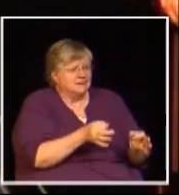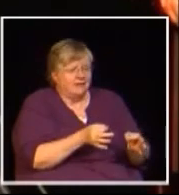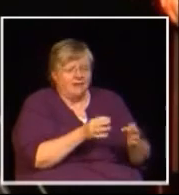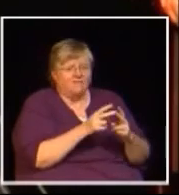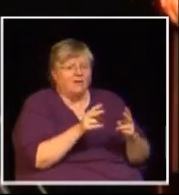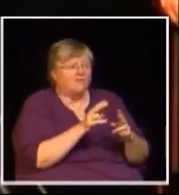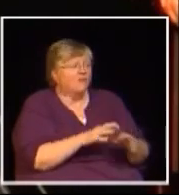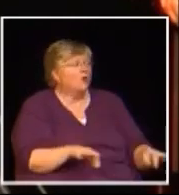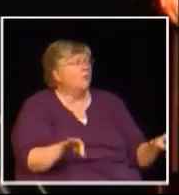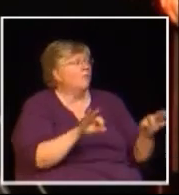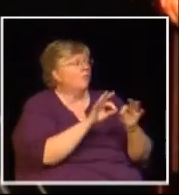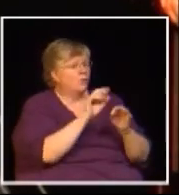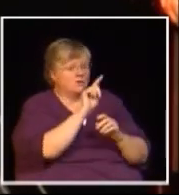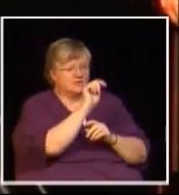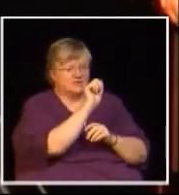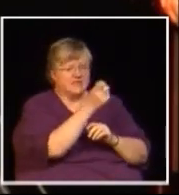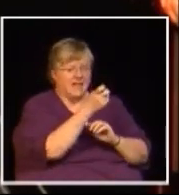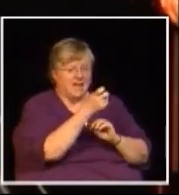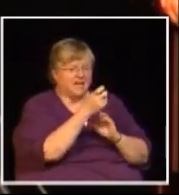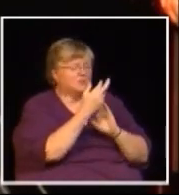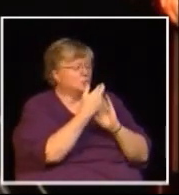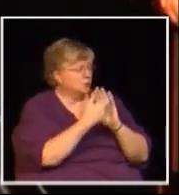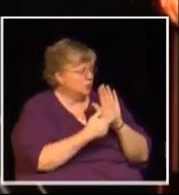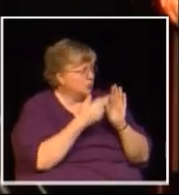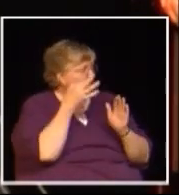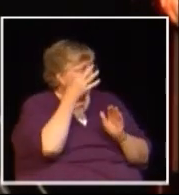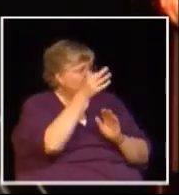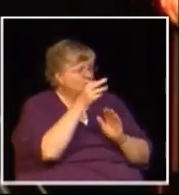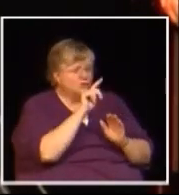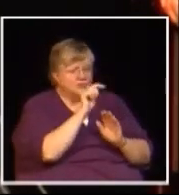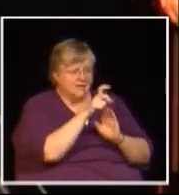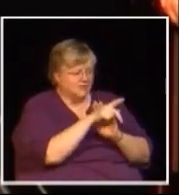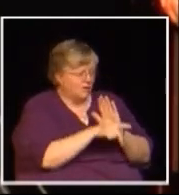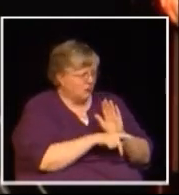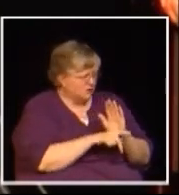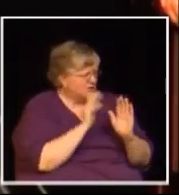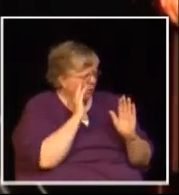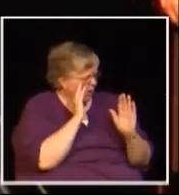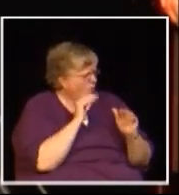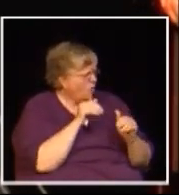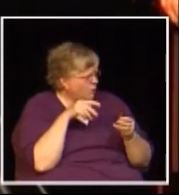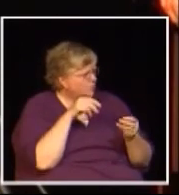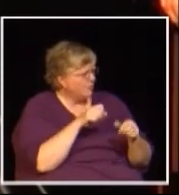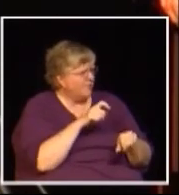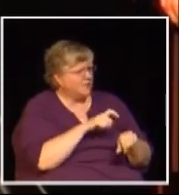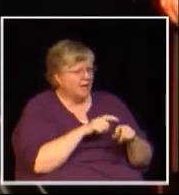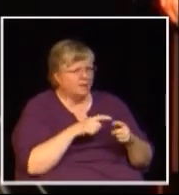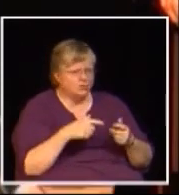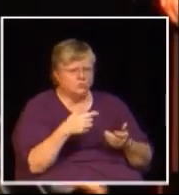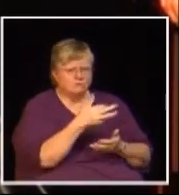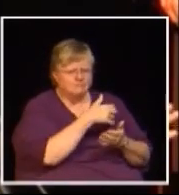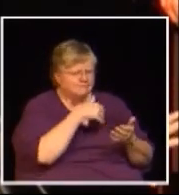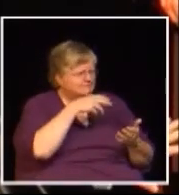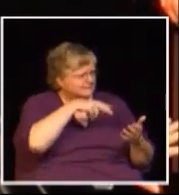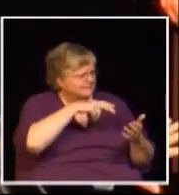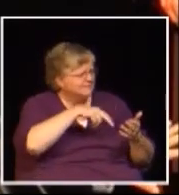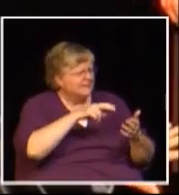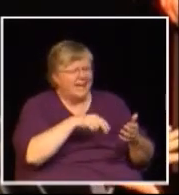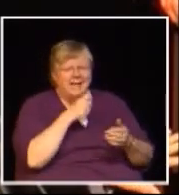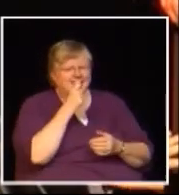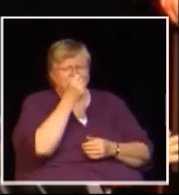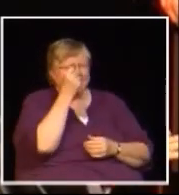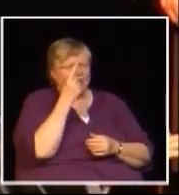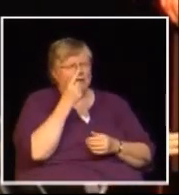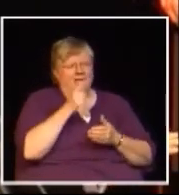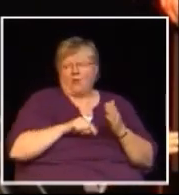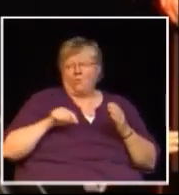really important tax policy so you know I hope that you spend the time to gather the factual information I didn't understand half